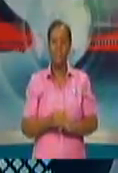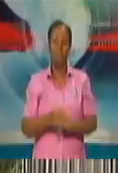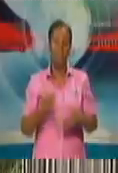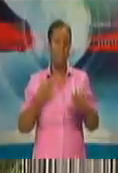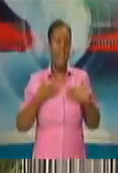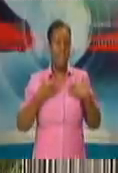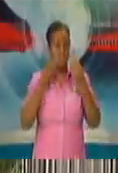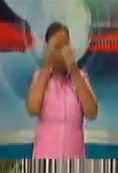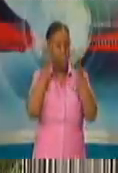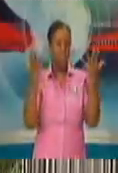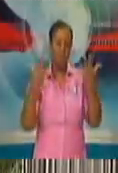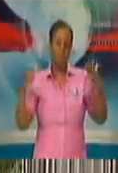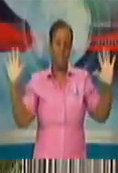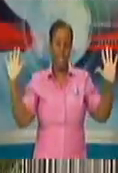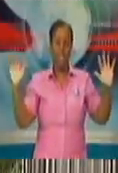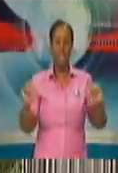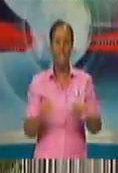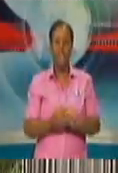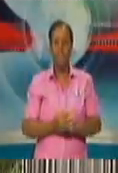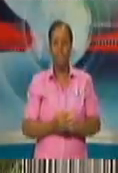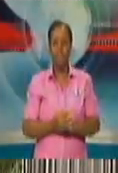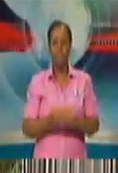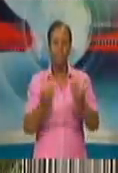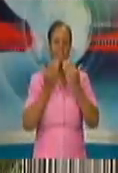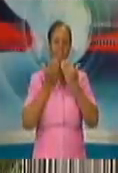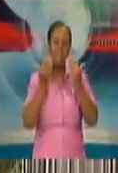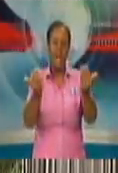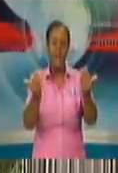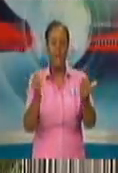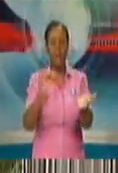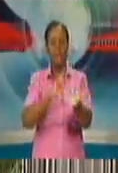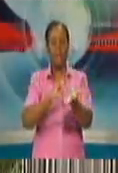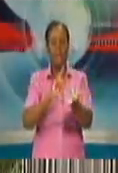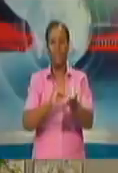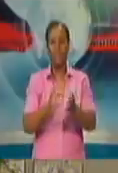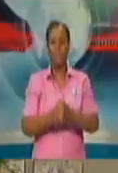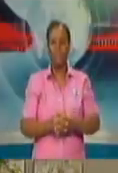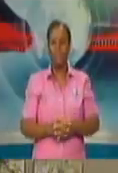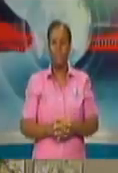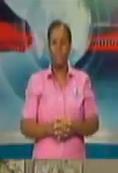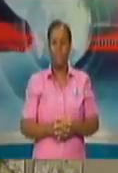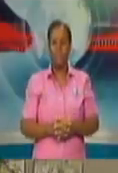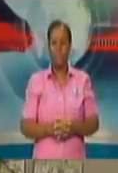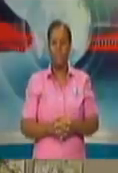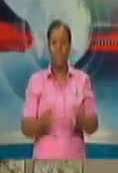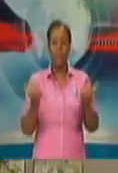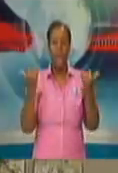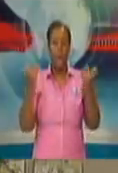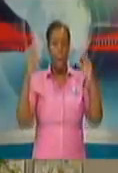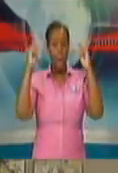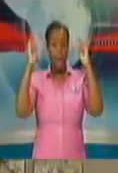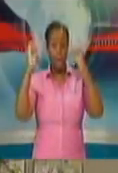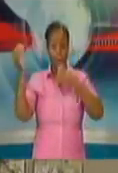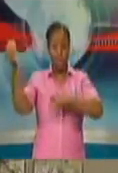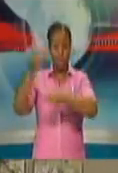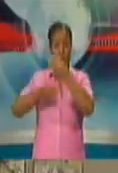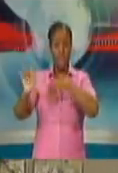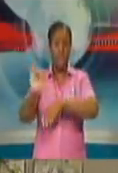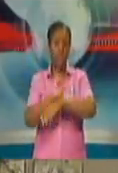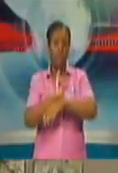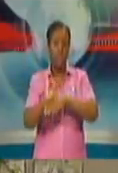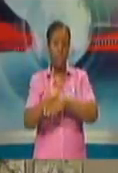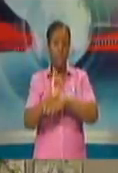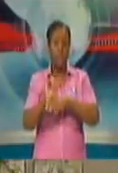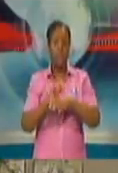Thank you very much, Dr. Parasram. Minister of Trade and Industry, the Honourable Paula Gopiskun,